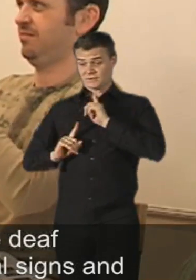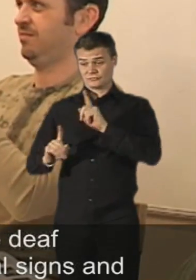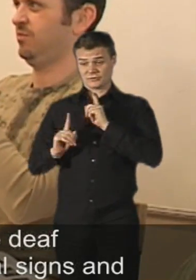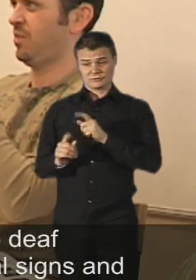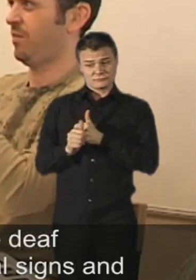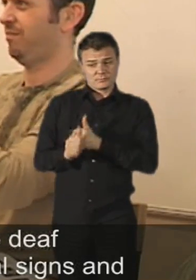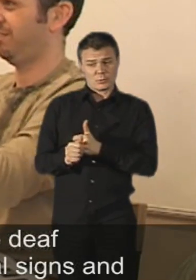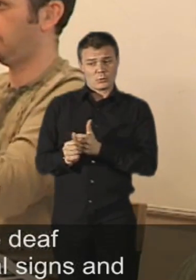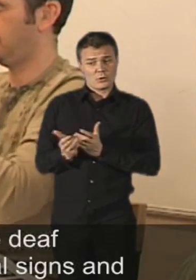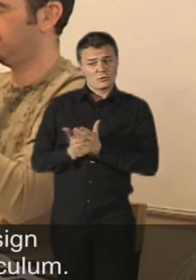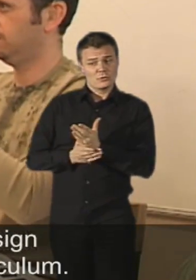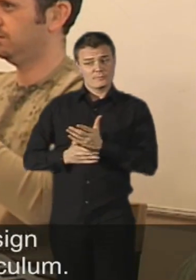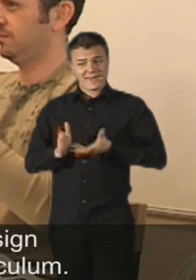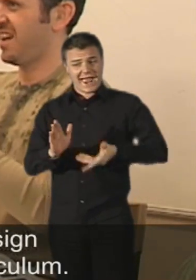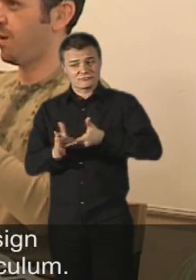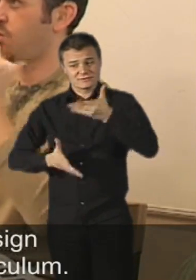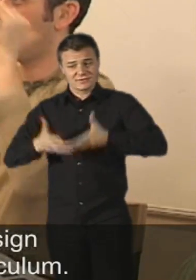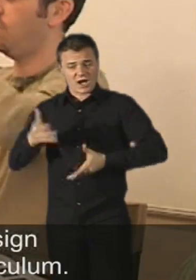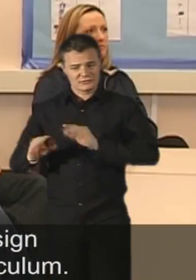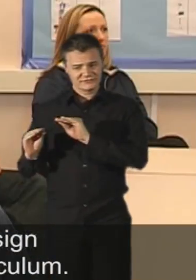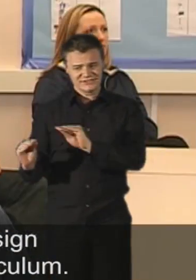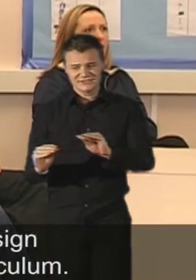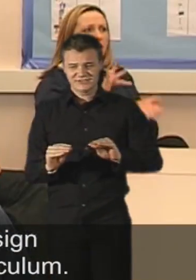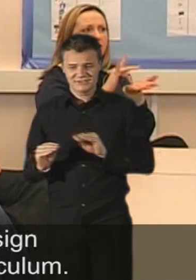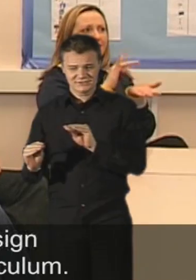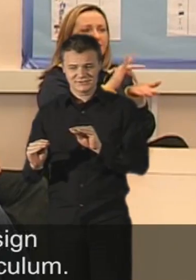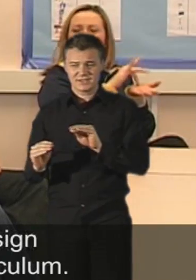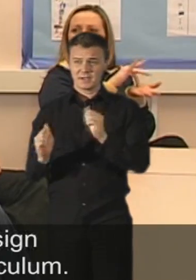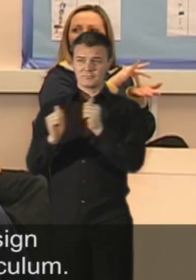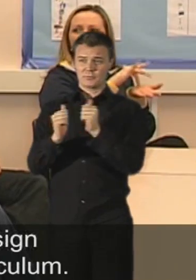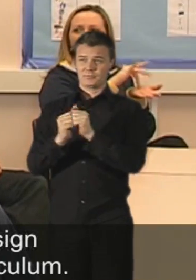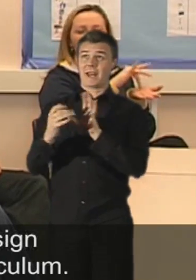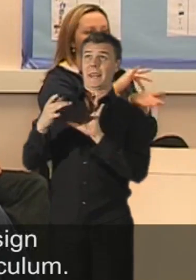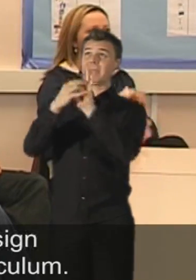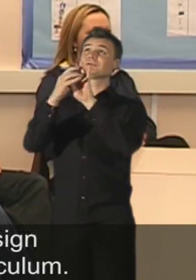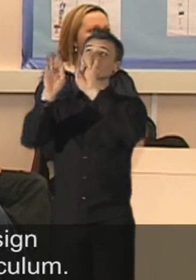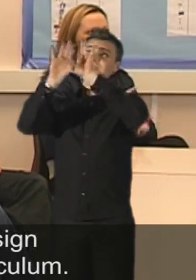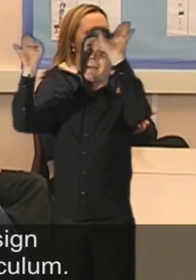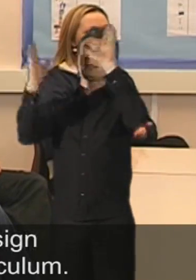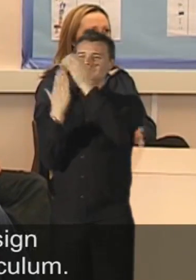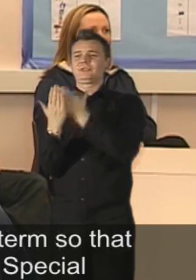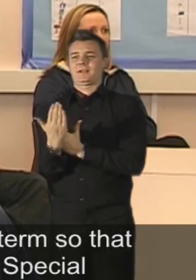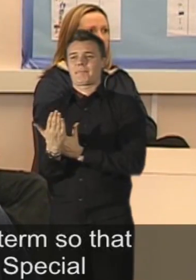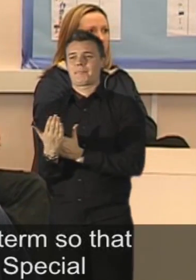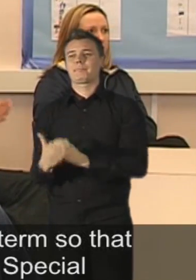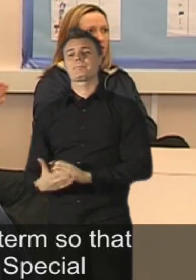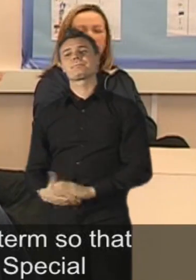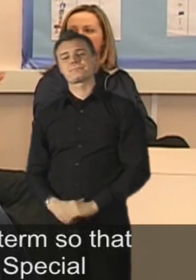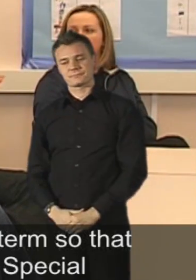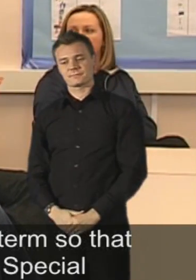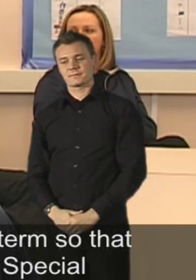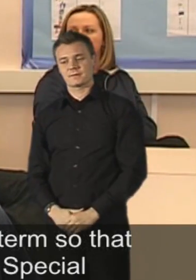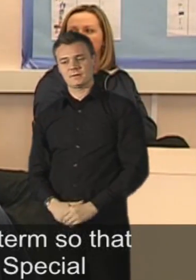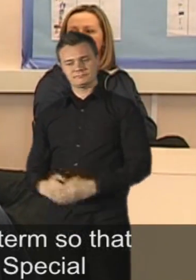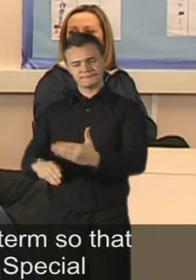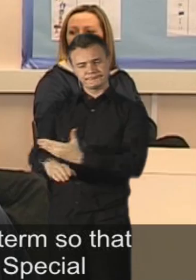staff additional signs and ensuring that they have the appropriate sign language to support the space curriculum. Planning time is built